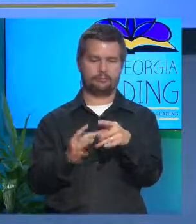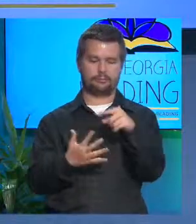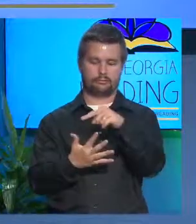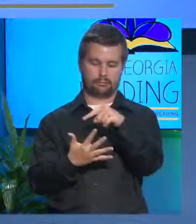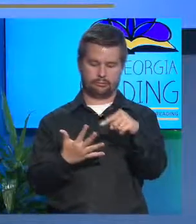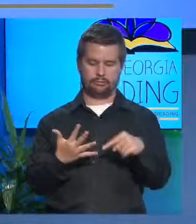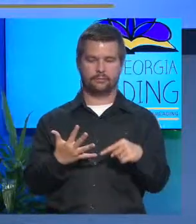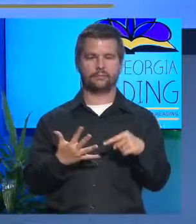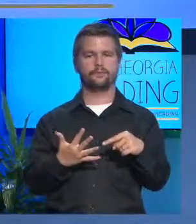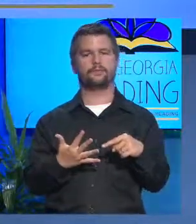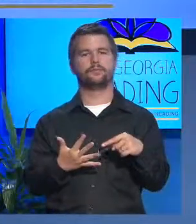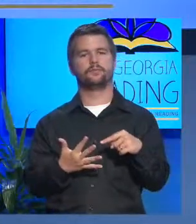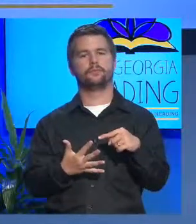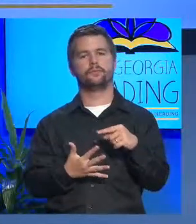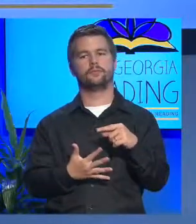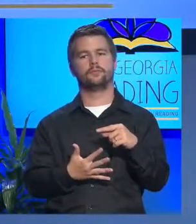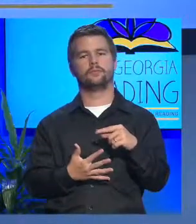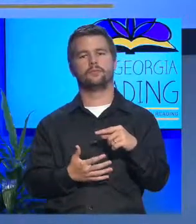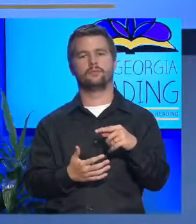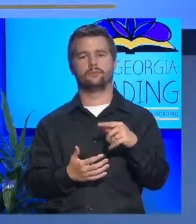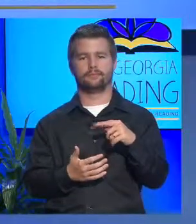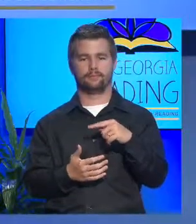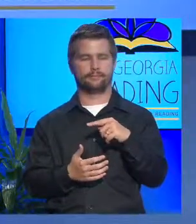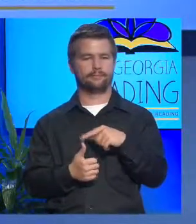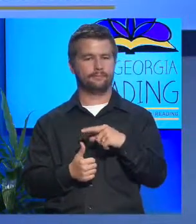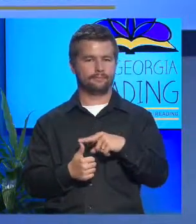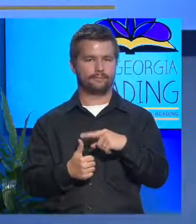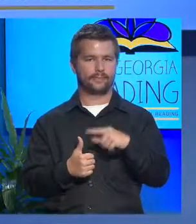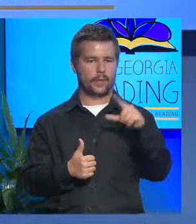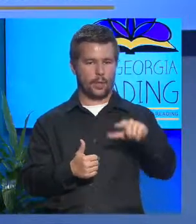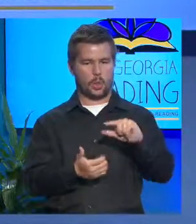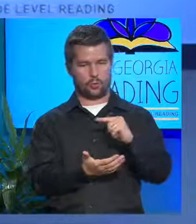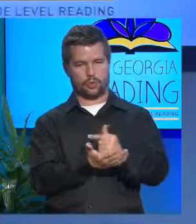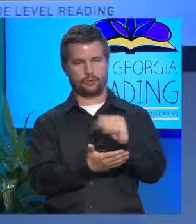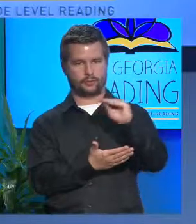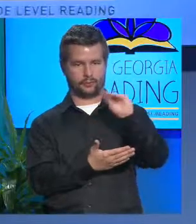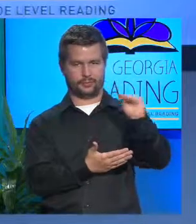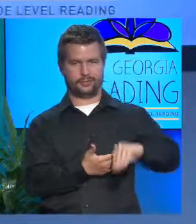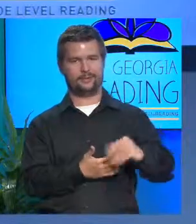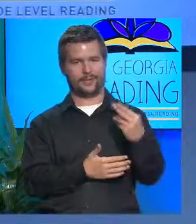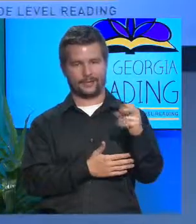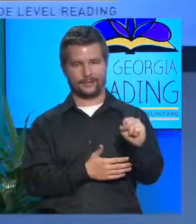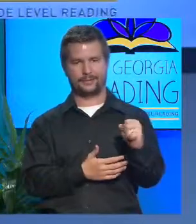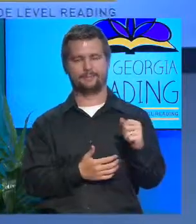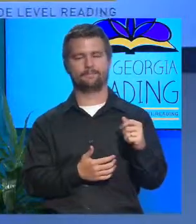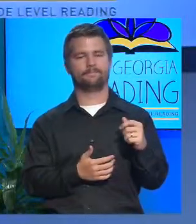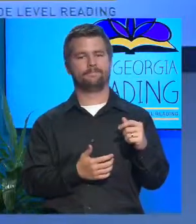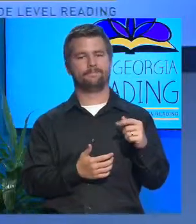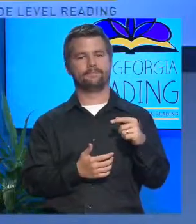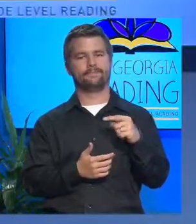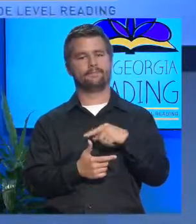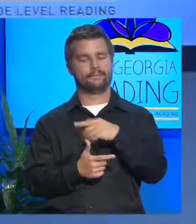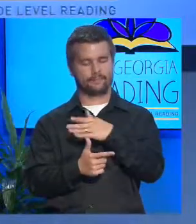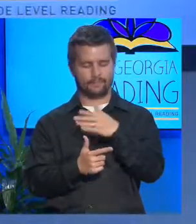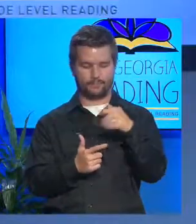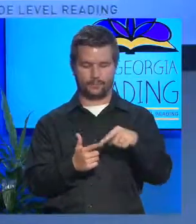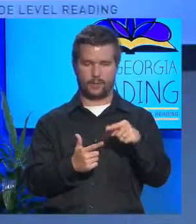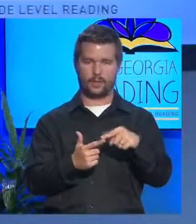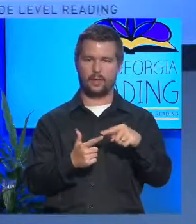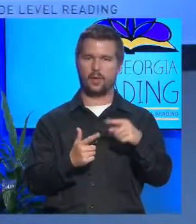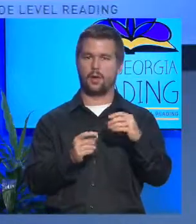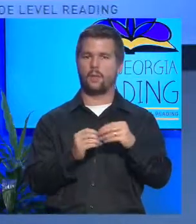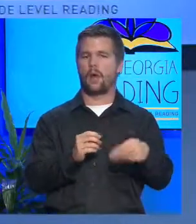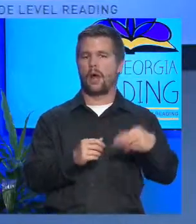five things are low graduation rates from high school, which leads to higher